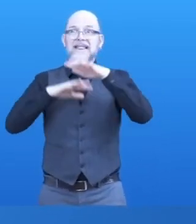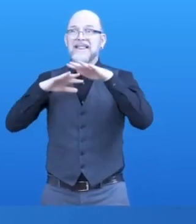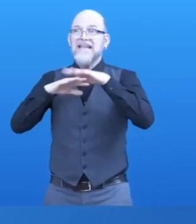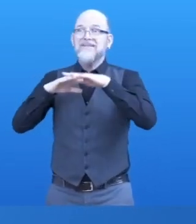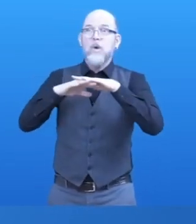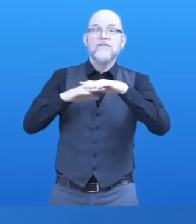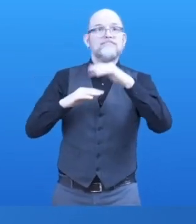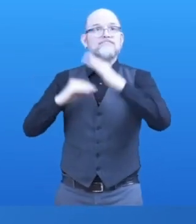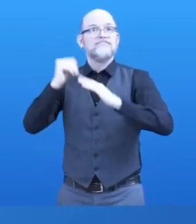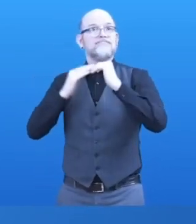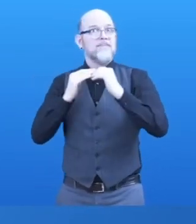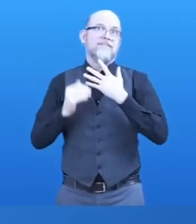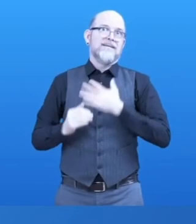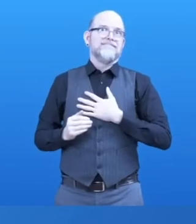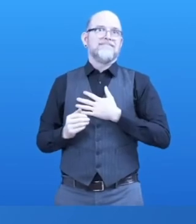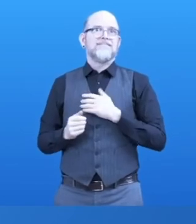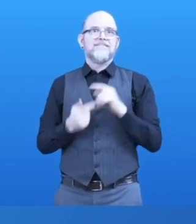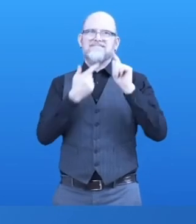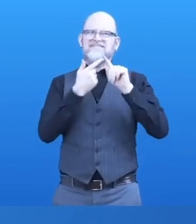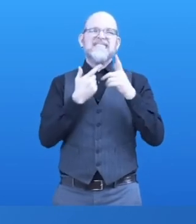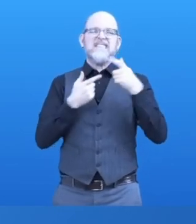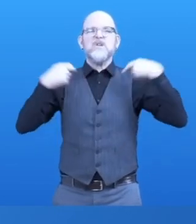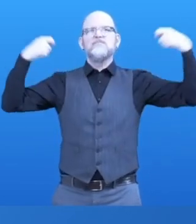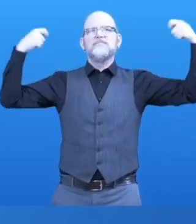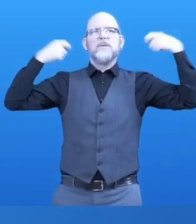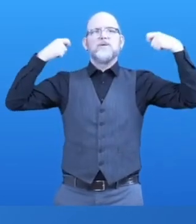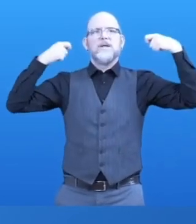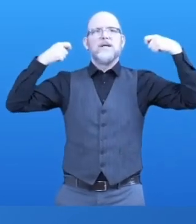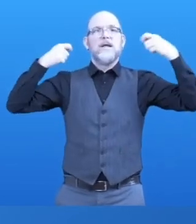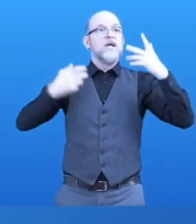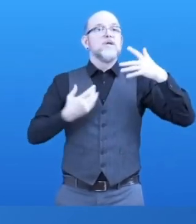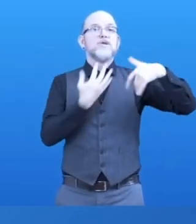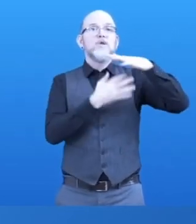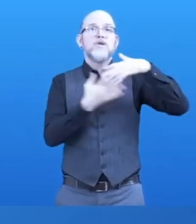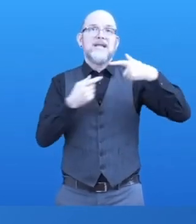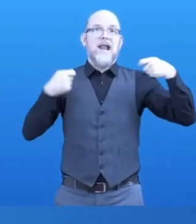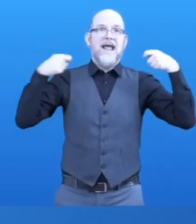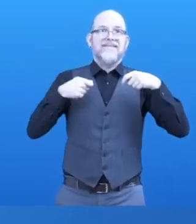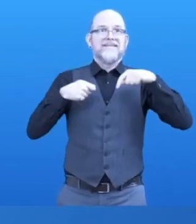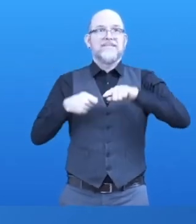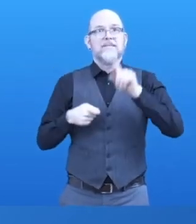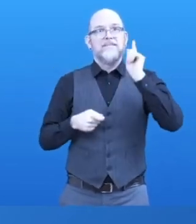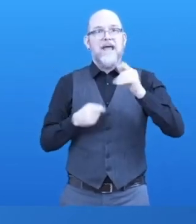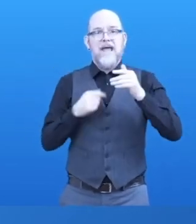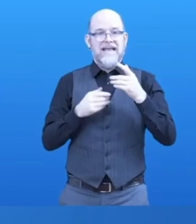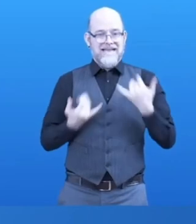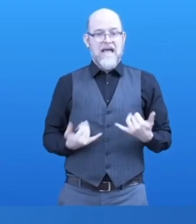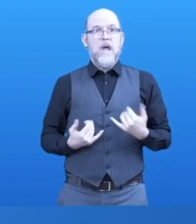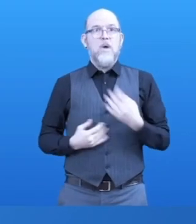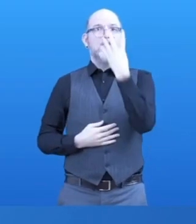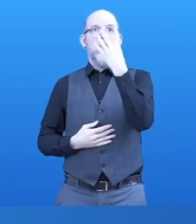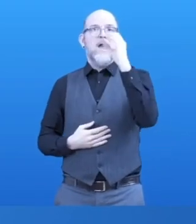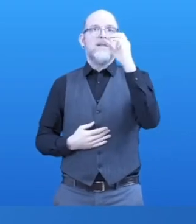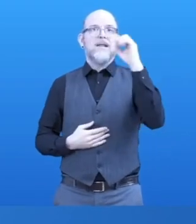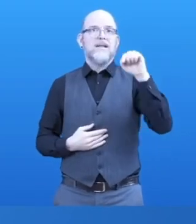sponsors or social investors, willing to supply about 400,000 euros to get the production running. If things will go as planned,